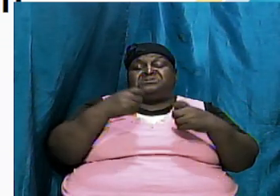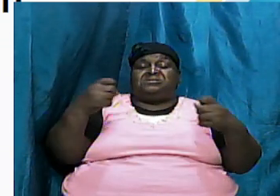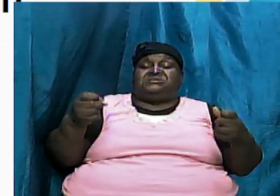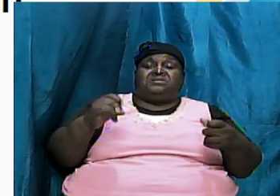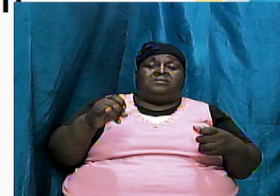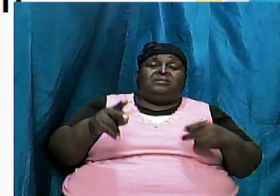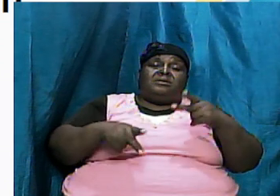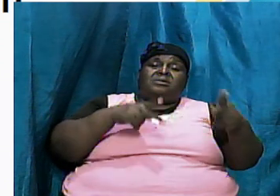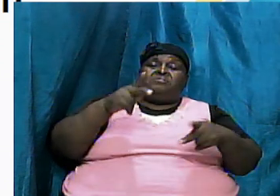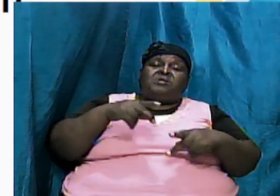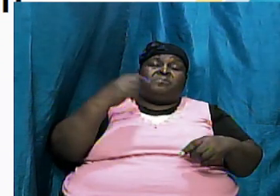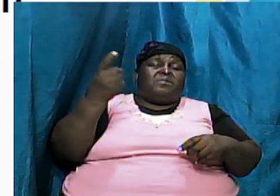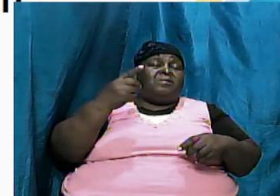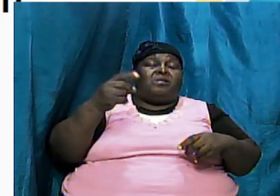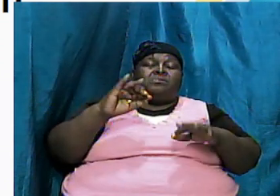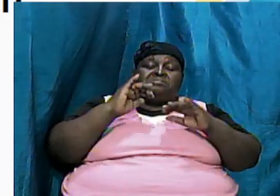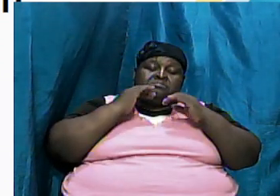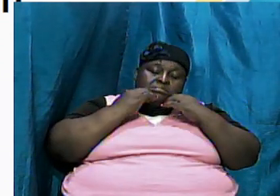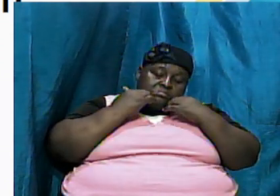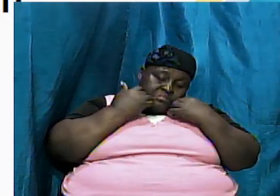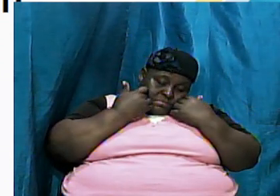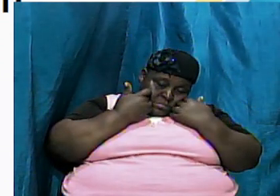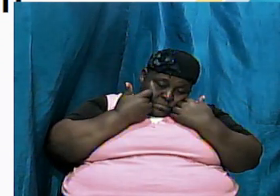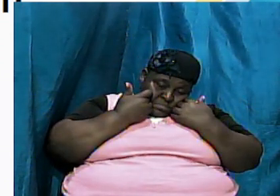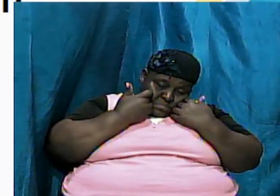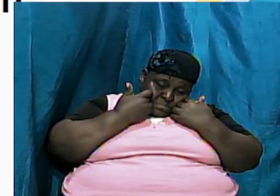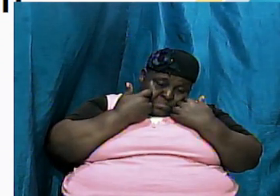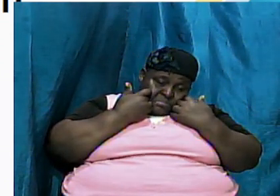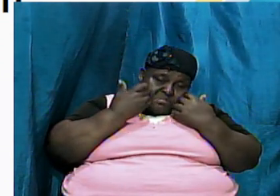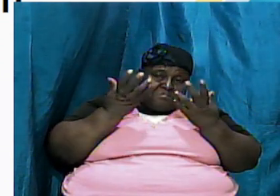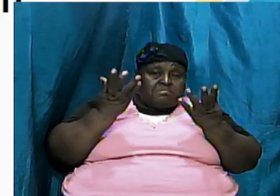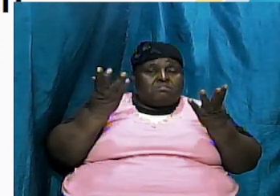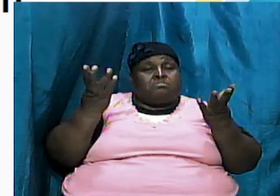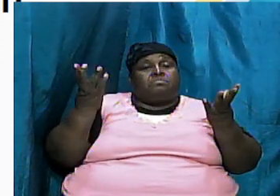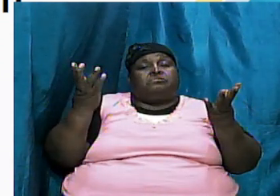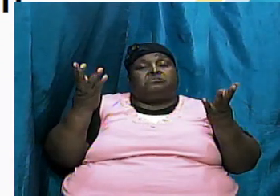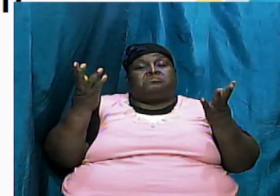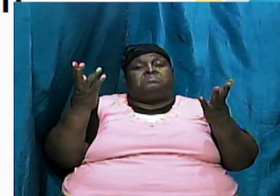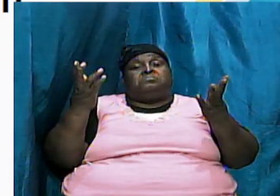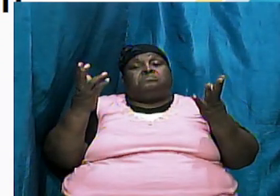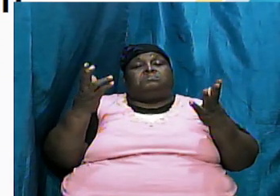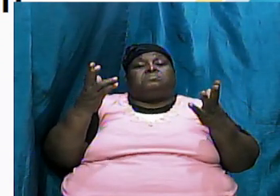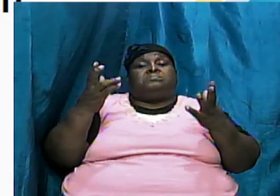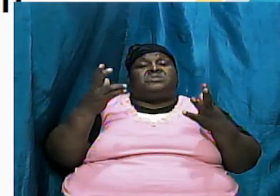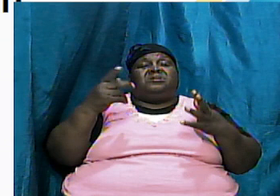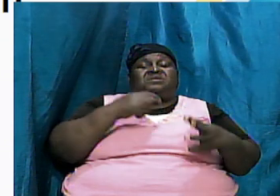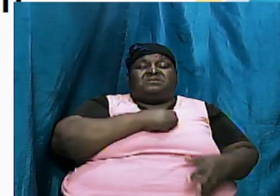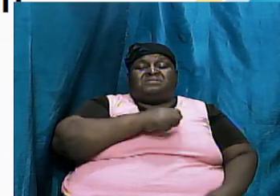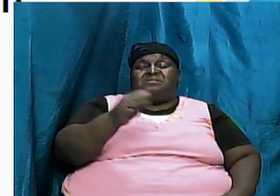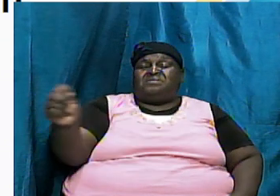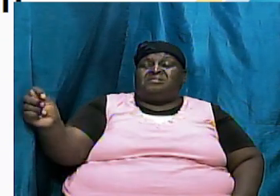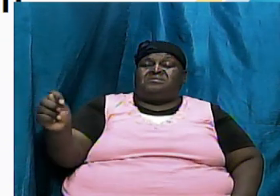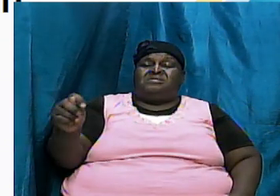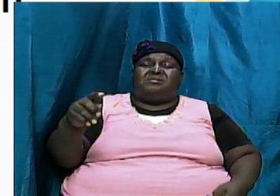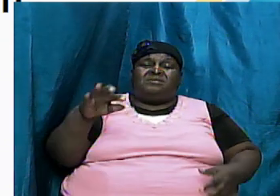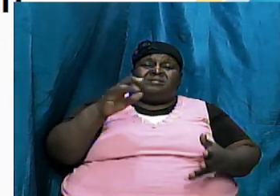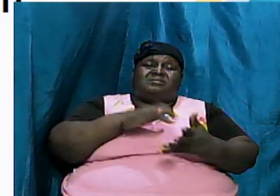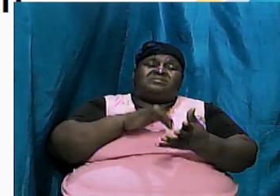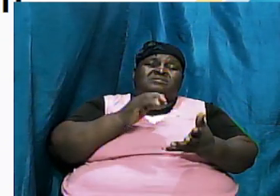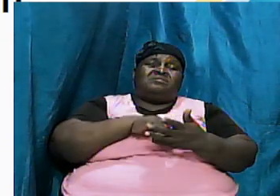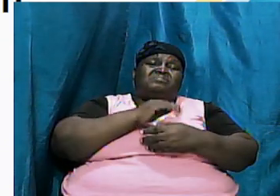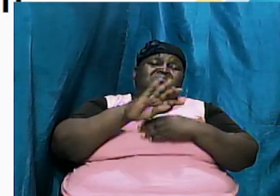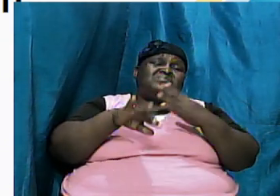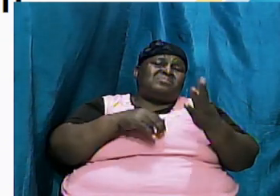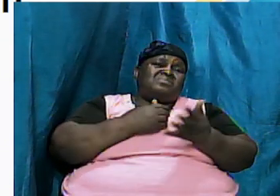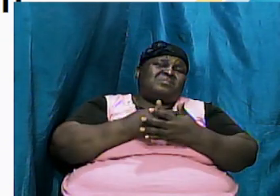always ashamed and I don't want to get into the theology and the study messages into all the